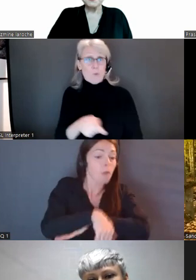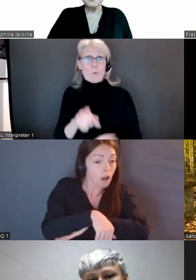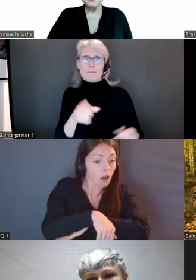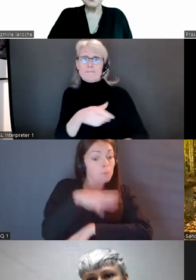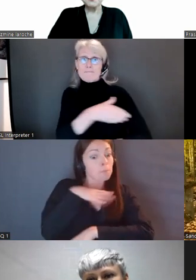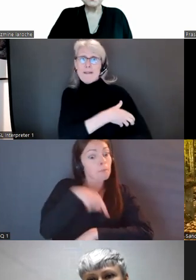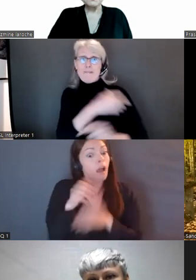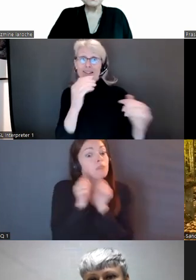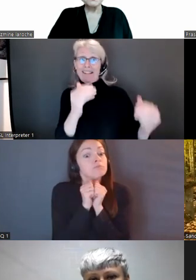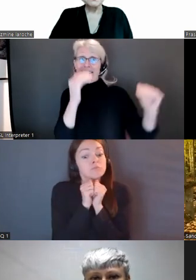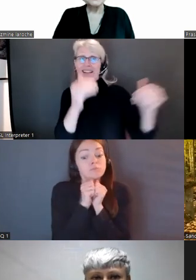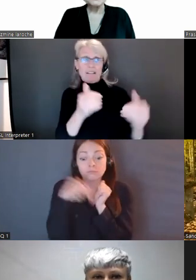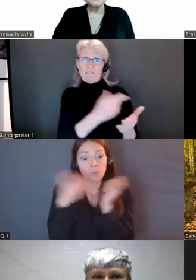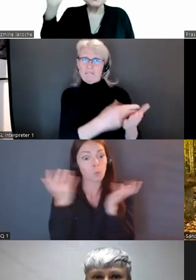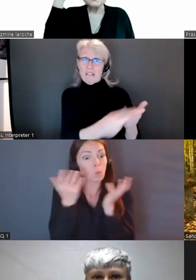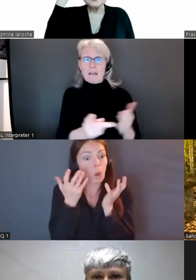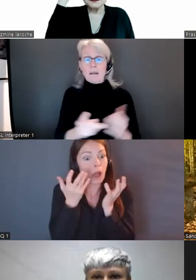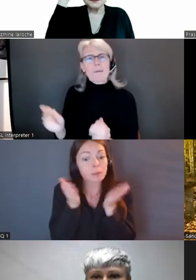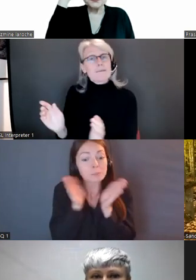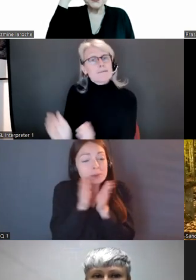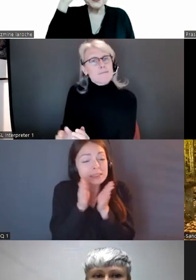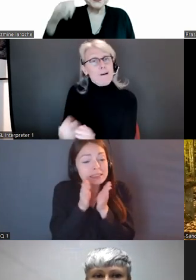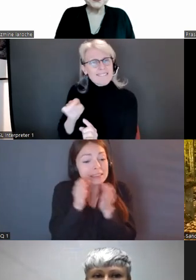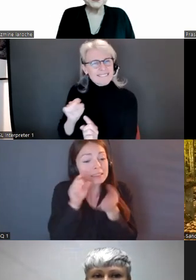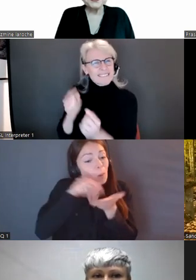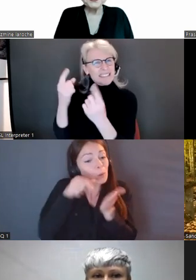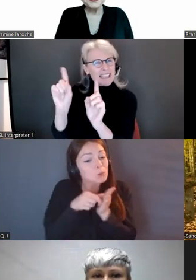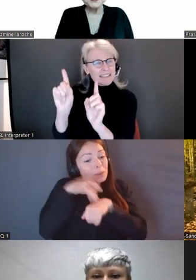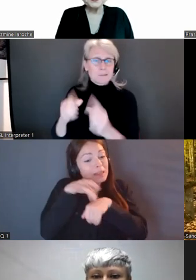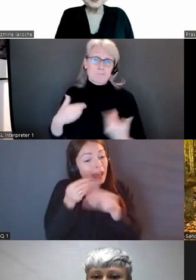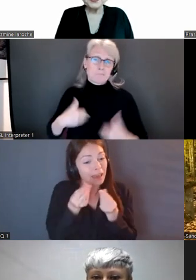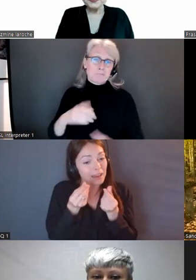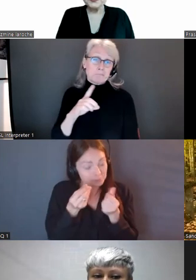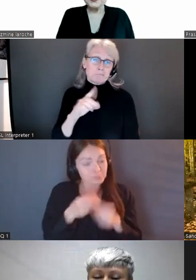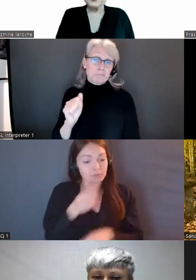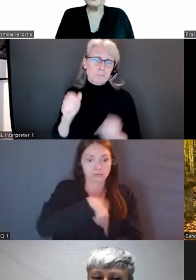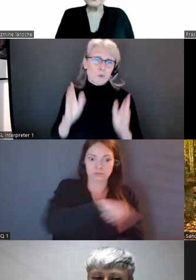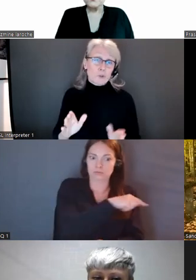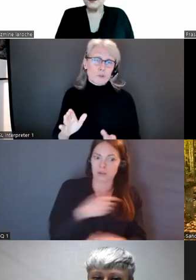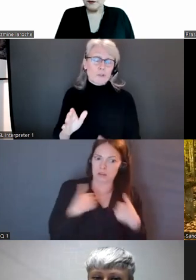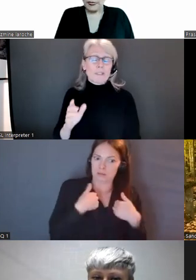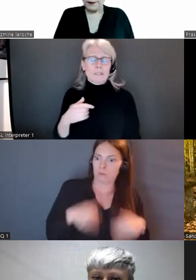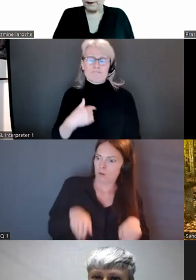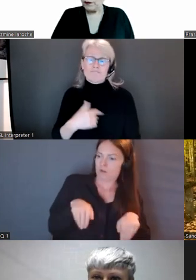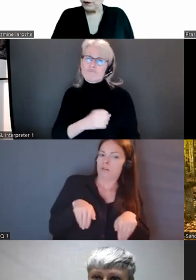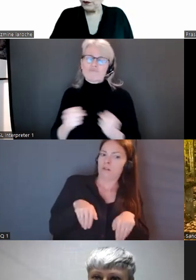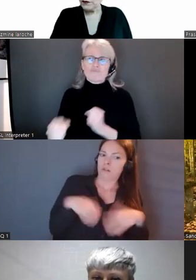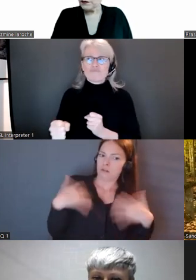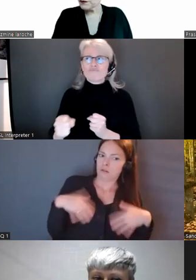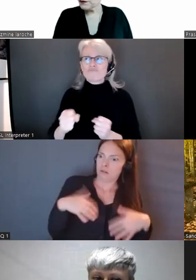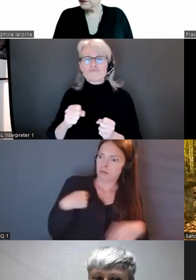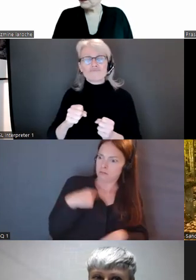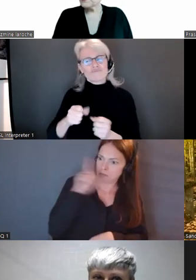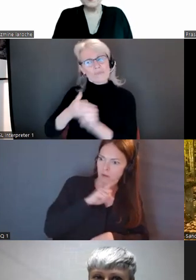the small had succeeded. As a disabled person myself, I pull a lot of strength from the example of the